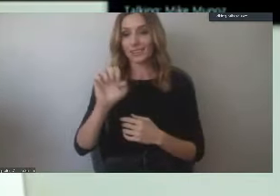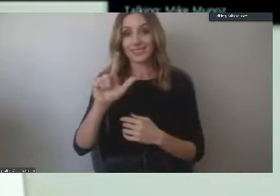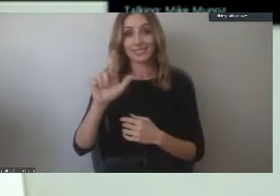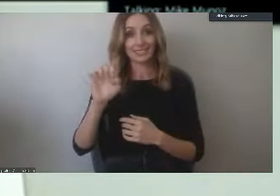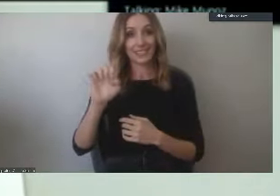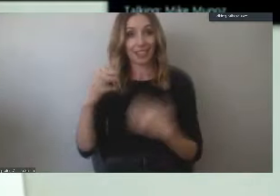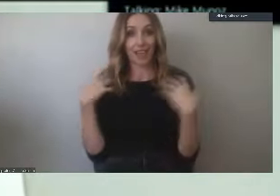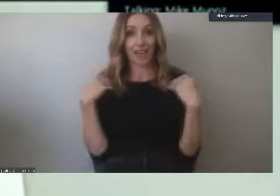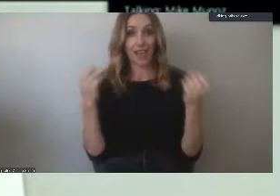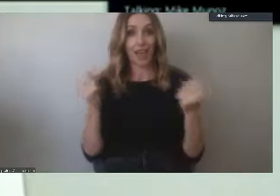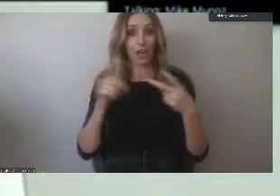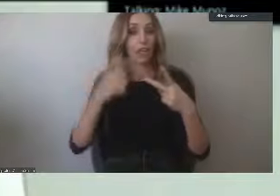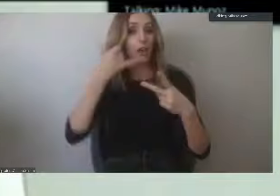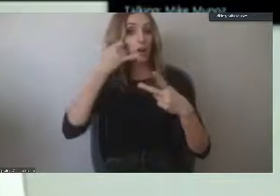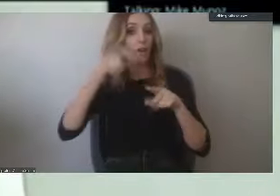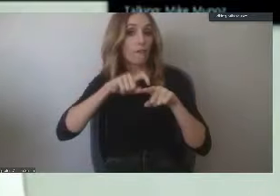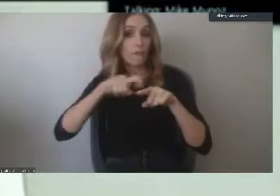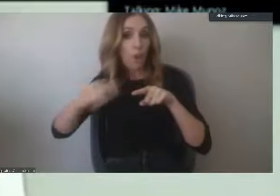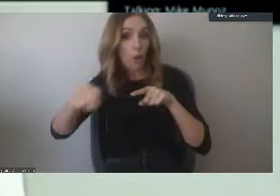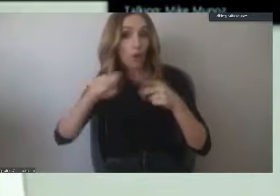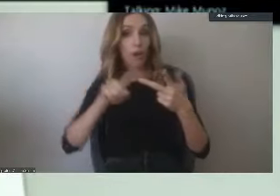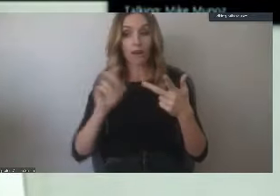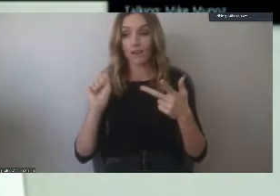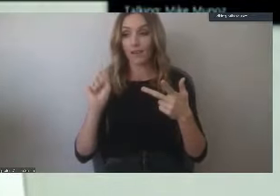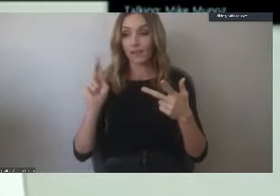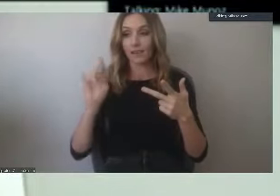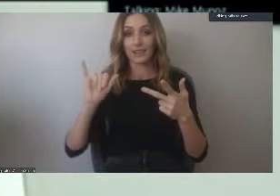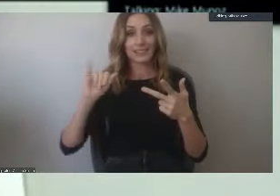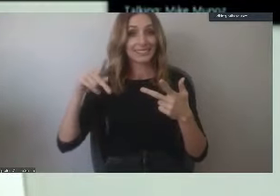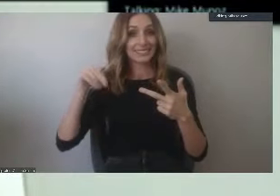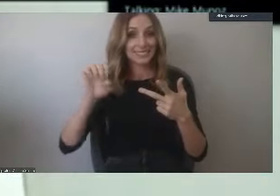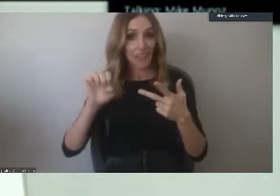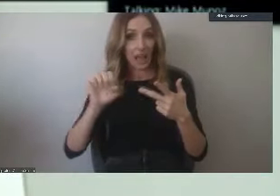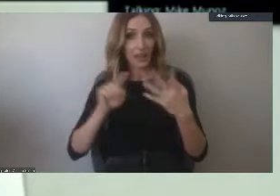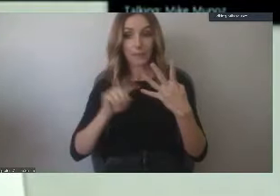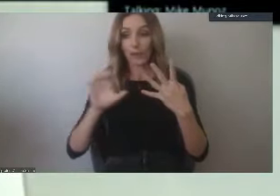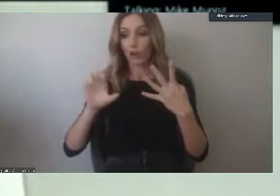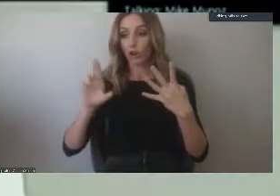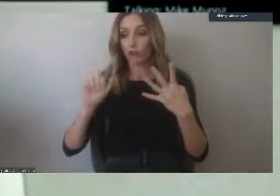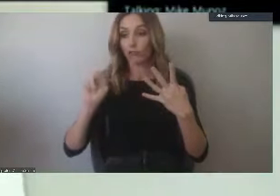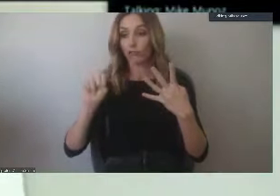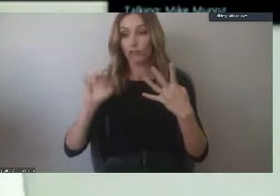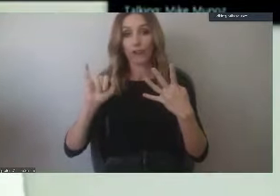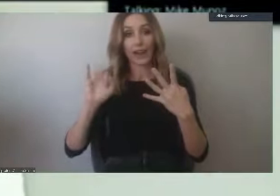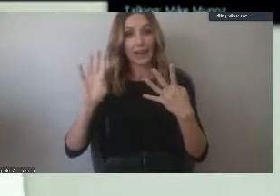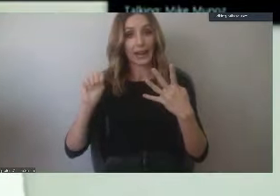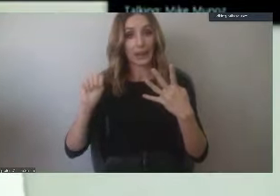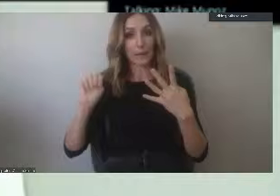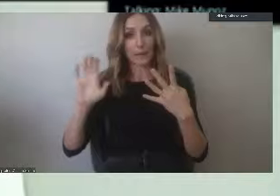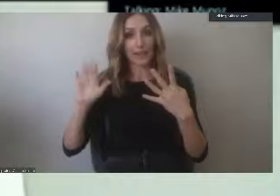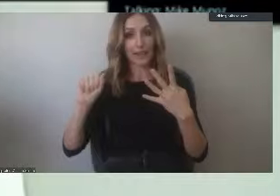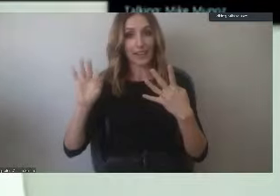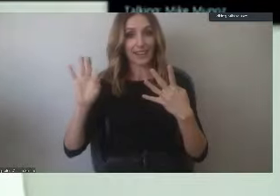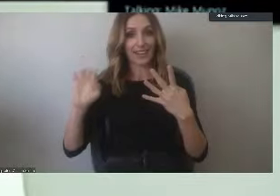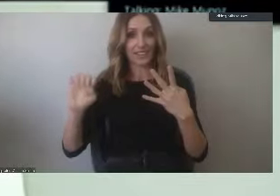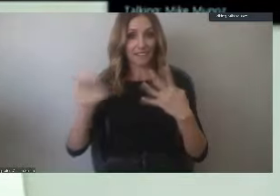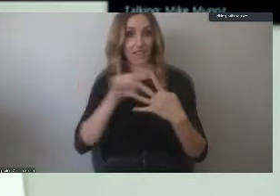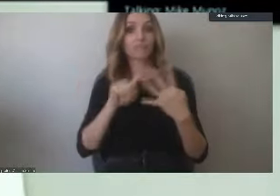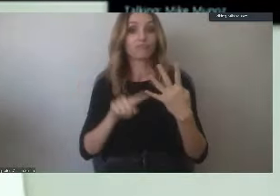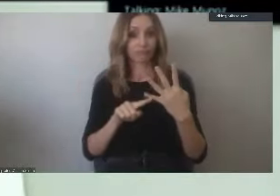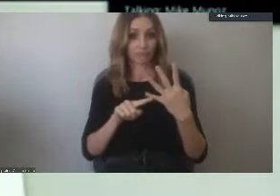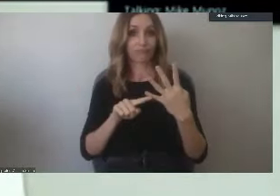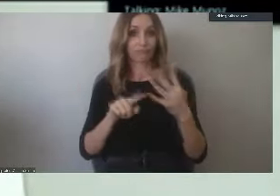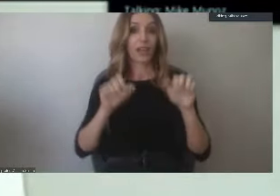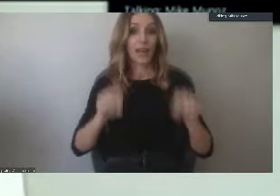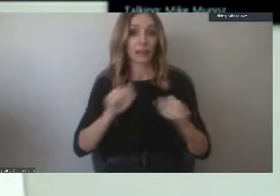conversations with students, Skype, as well as through Cranium Cafe. They also have been able to provide support in a